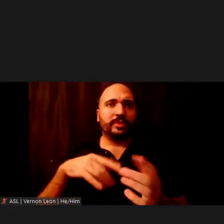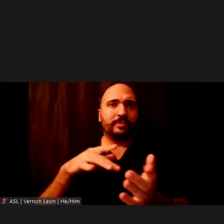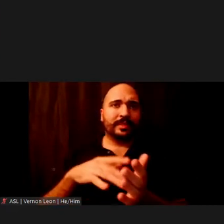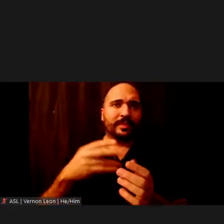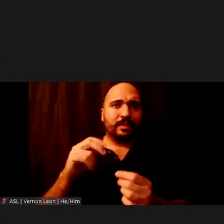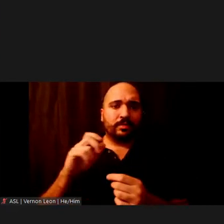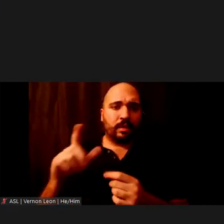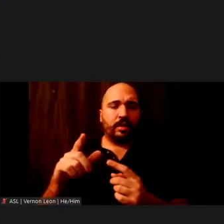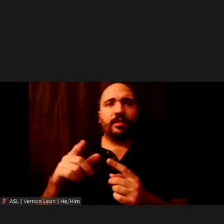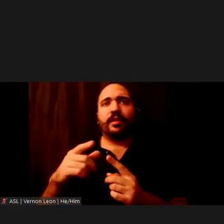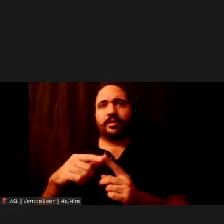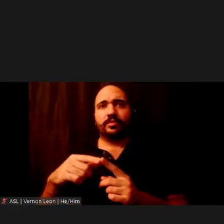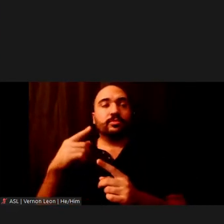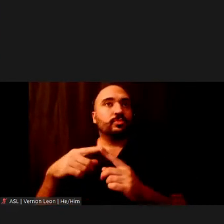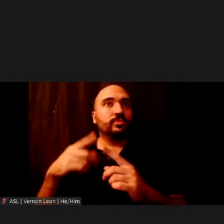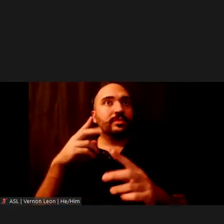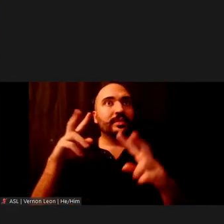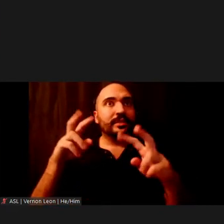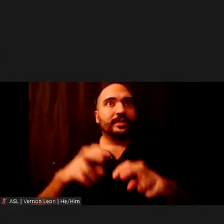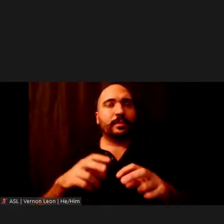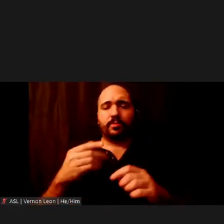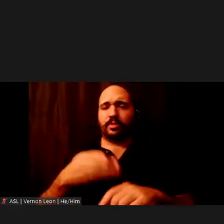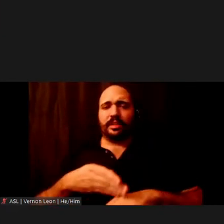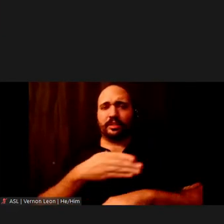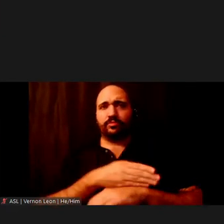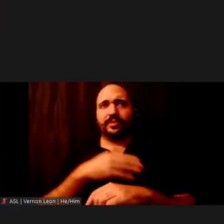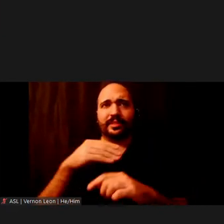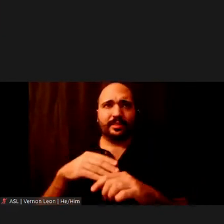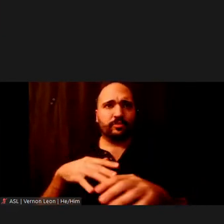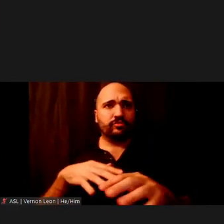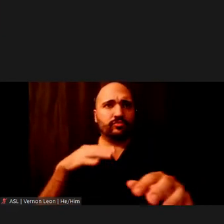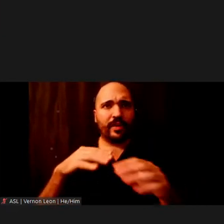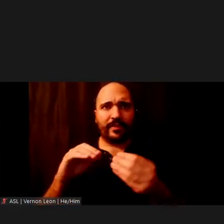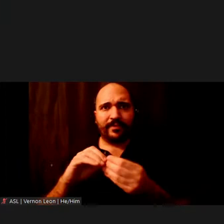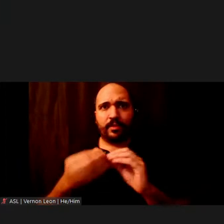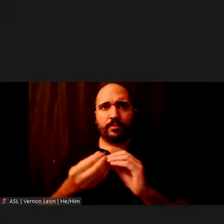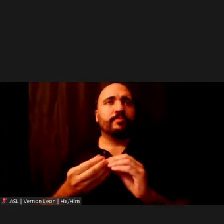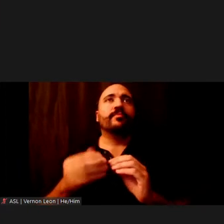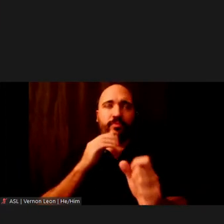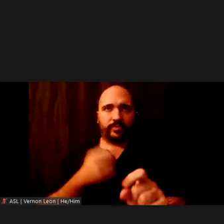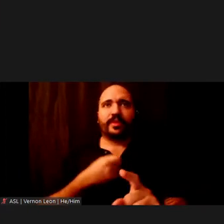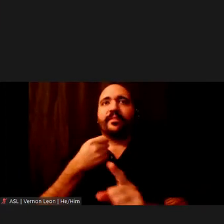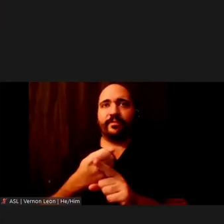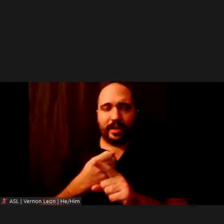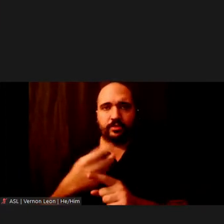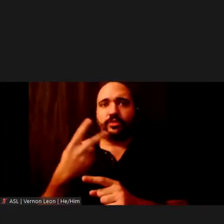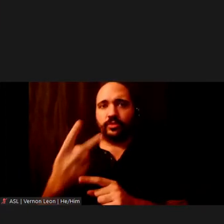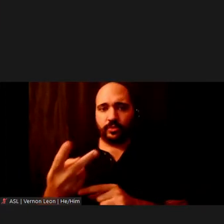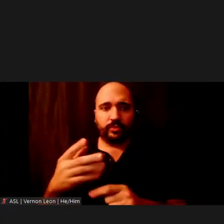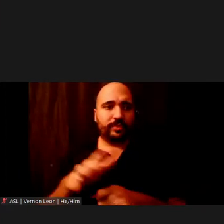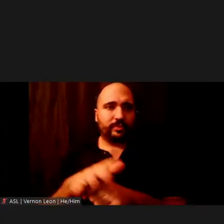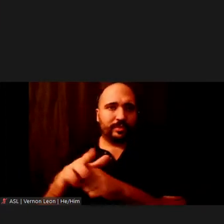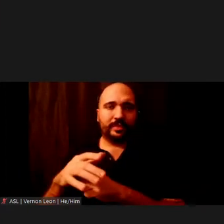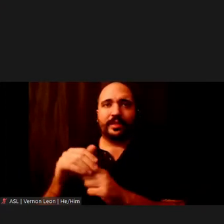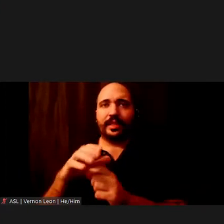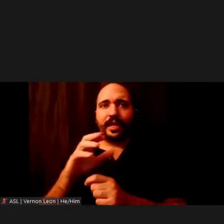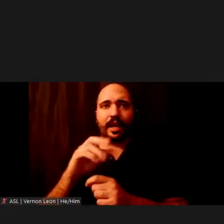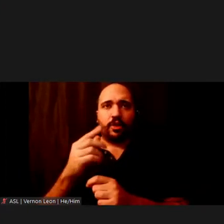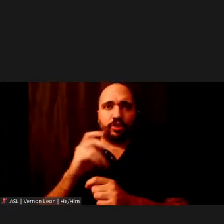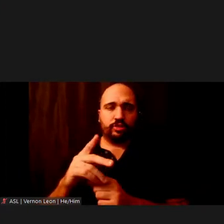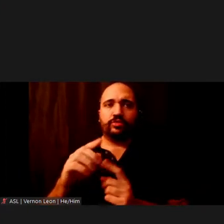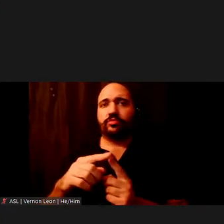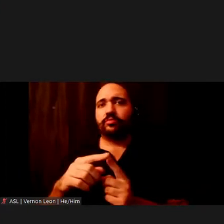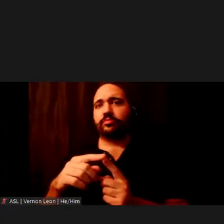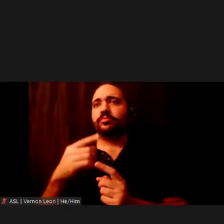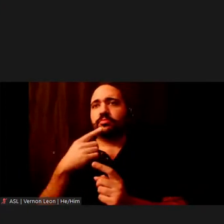We will examine whether increases in traffic volumes would have the potential to affect neighborhoods near the two tunnels in Red Hook, Carroll Gardens and Long Island City, where environmental